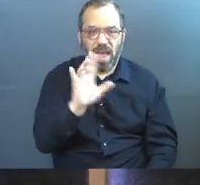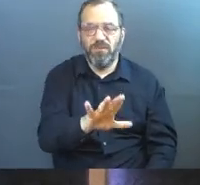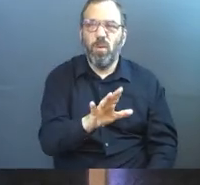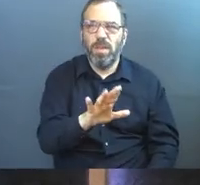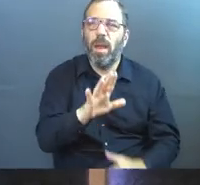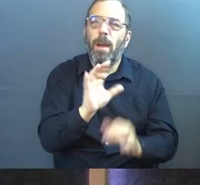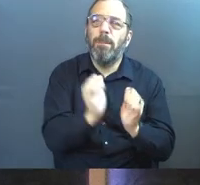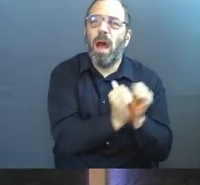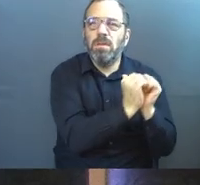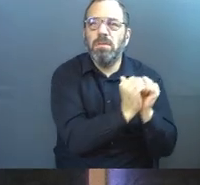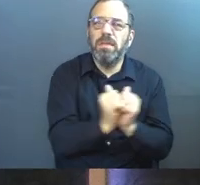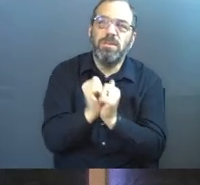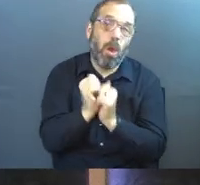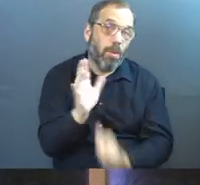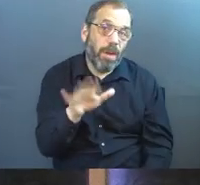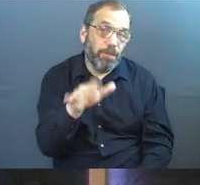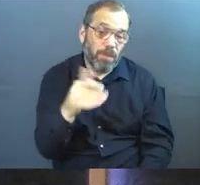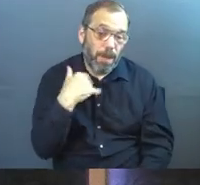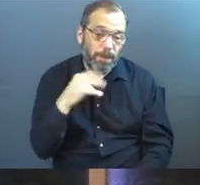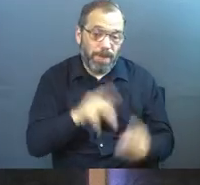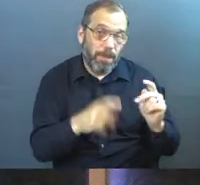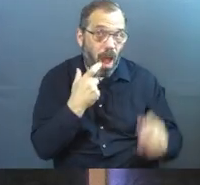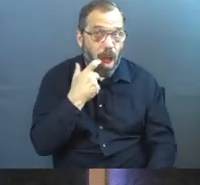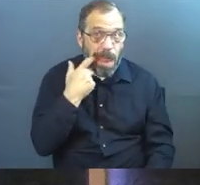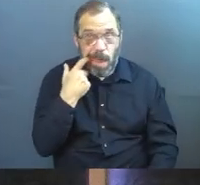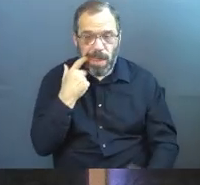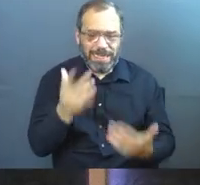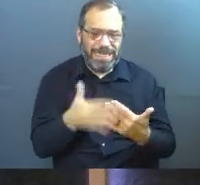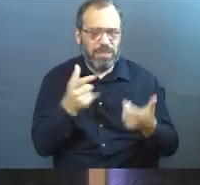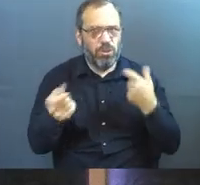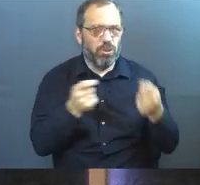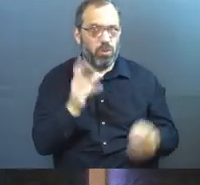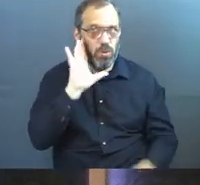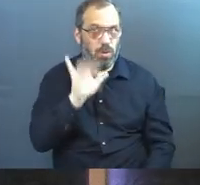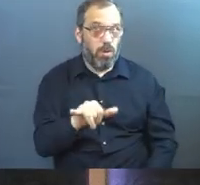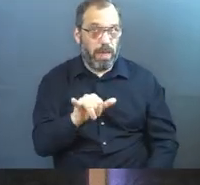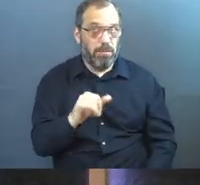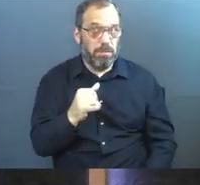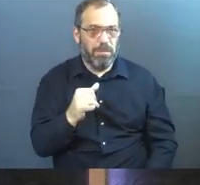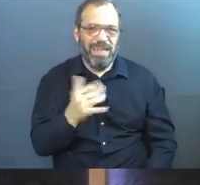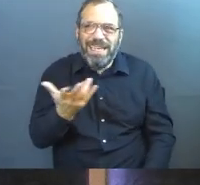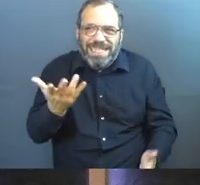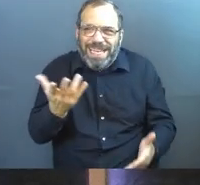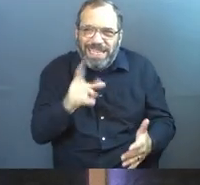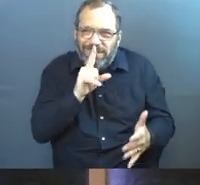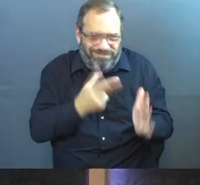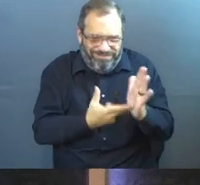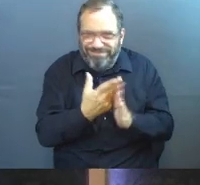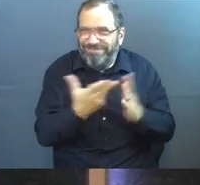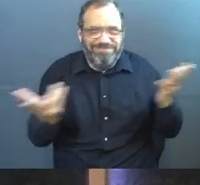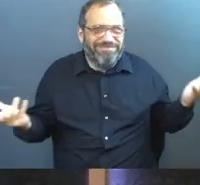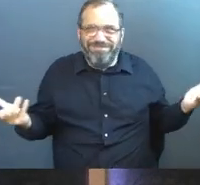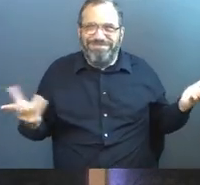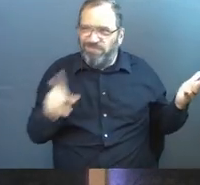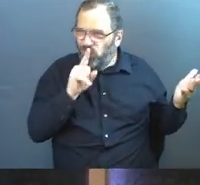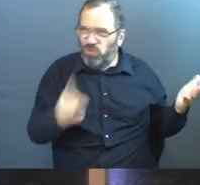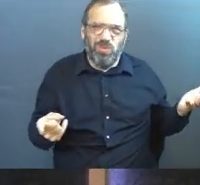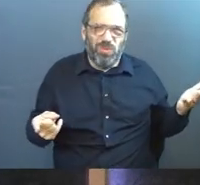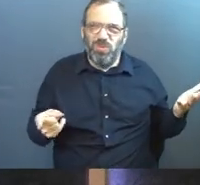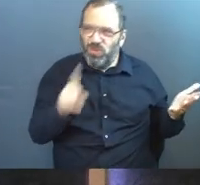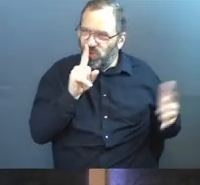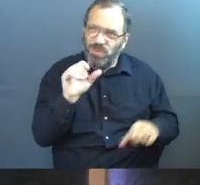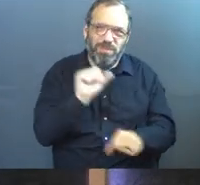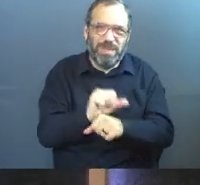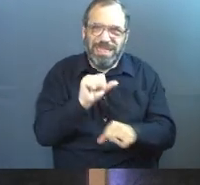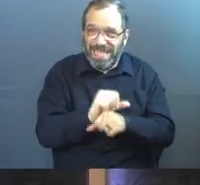bondage. Because once you have people addicted, they're easier to control. It's just true. So how many different